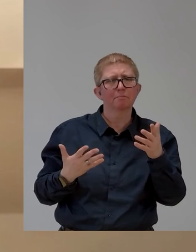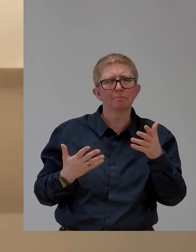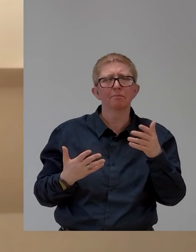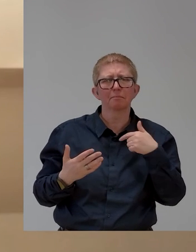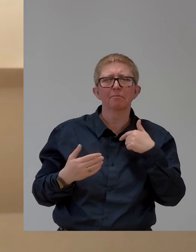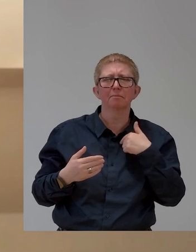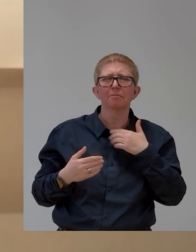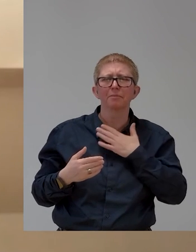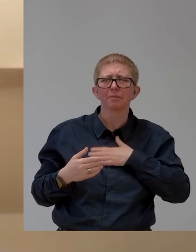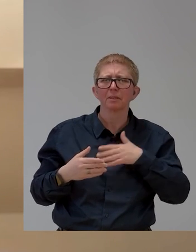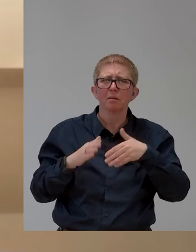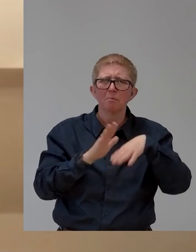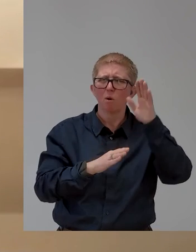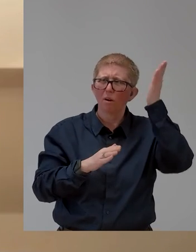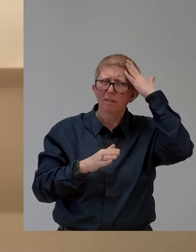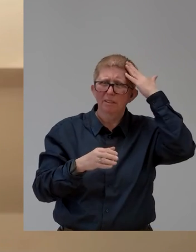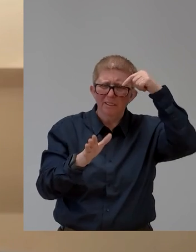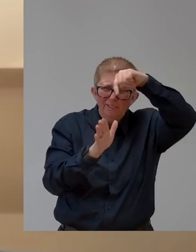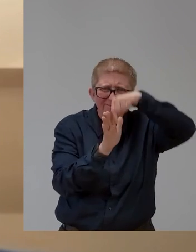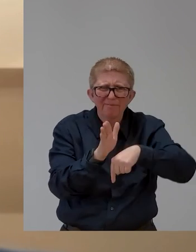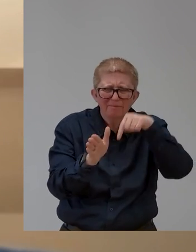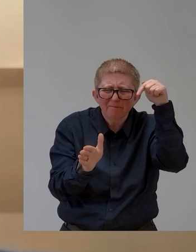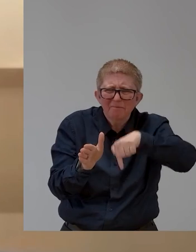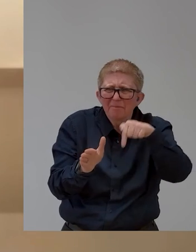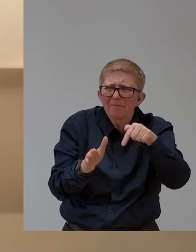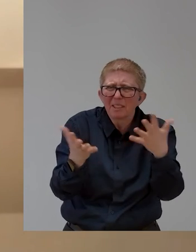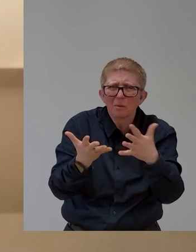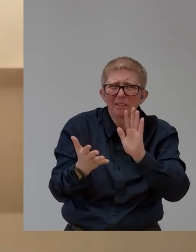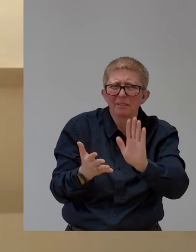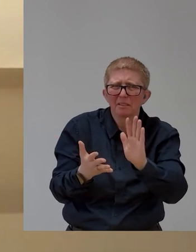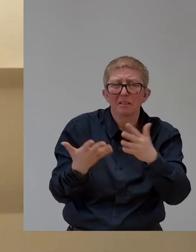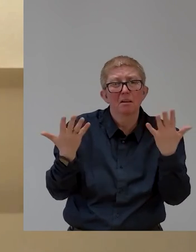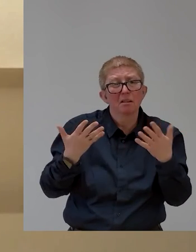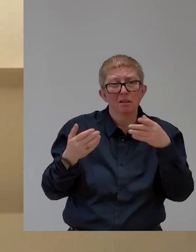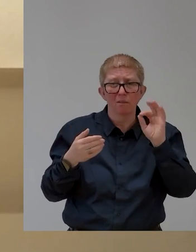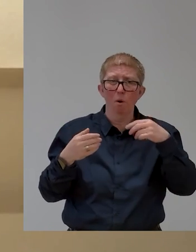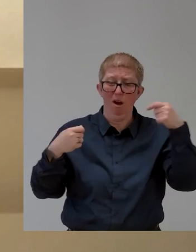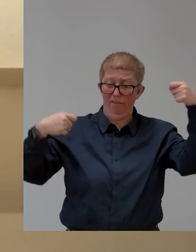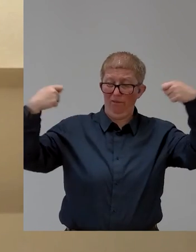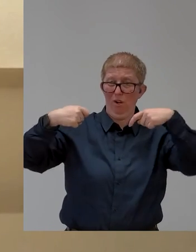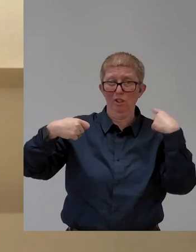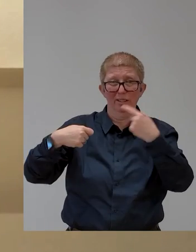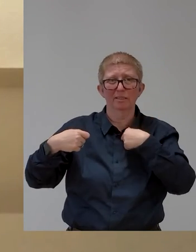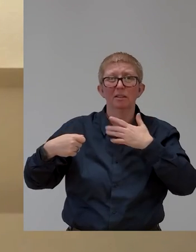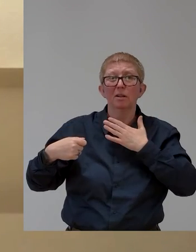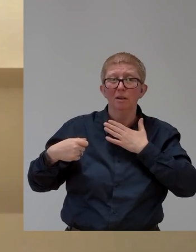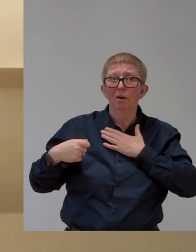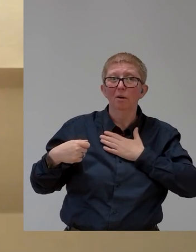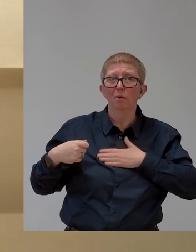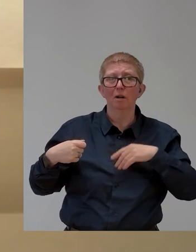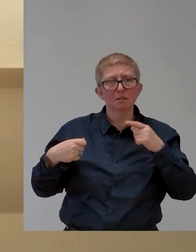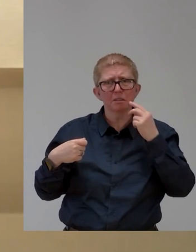make it, let's say, investable from an impact investor perspective. But yeah, I like the energy and the drives that the team is having.